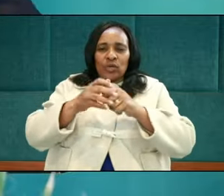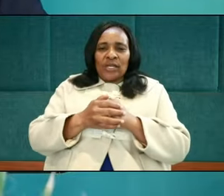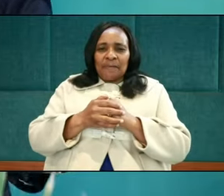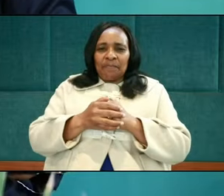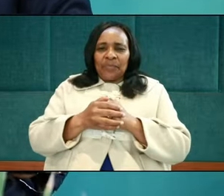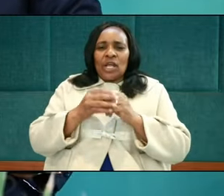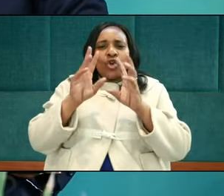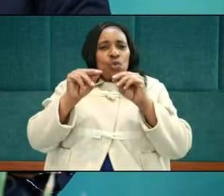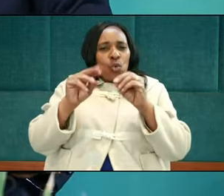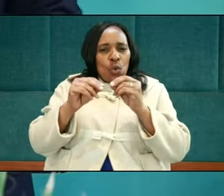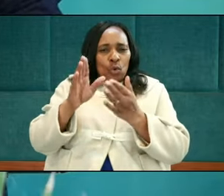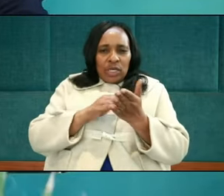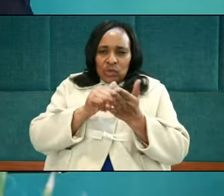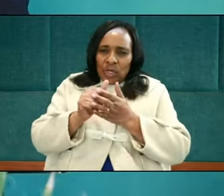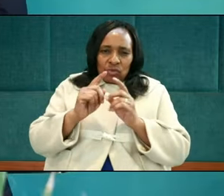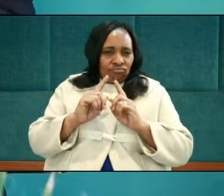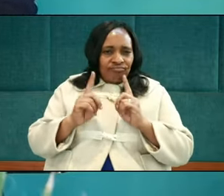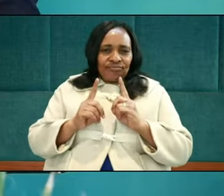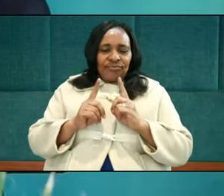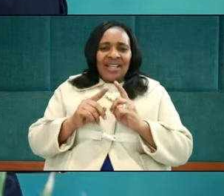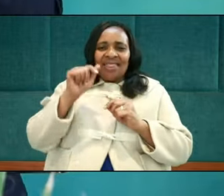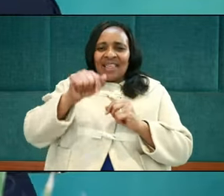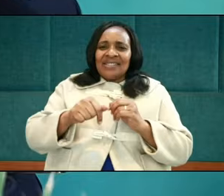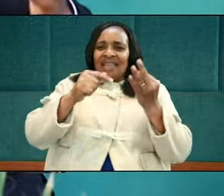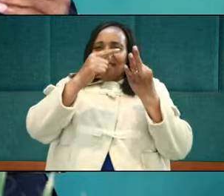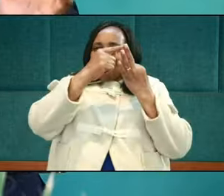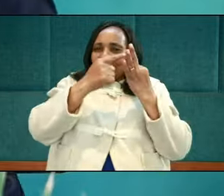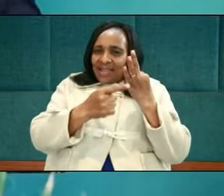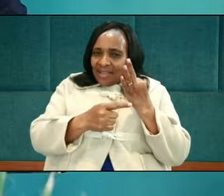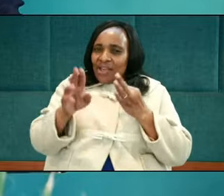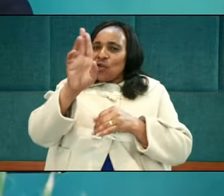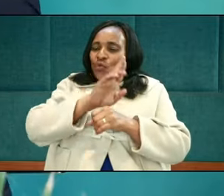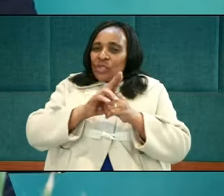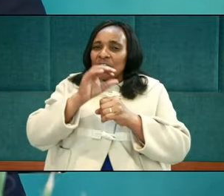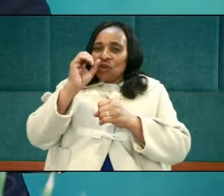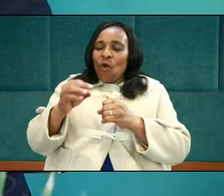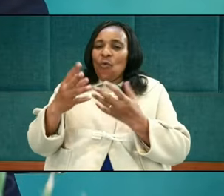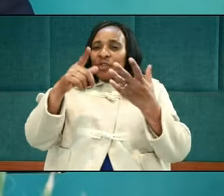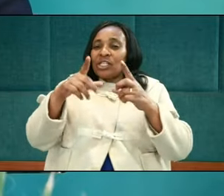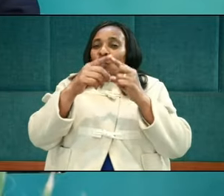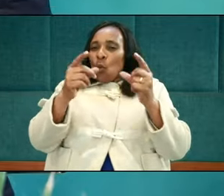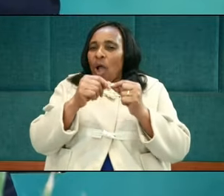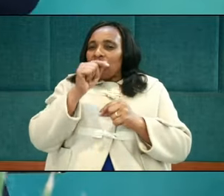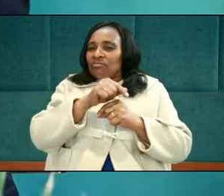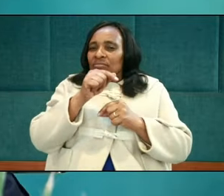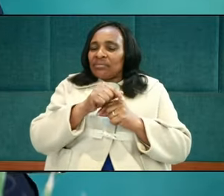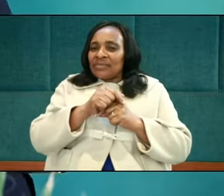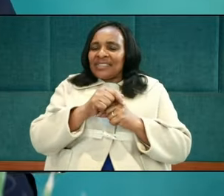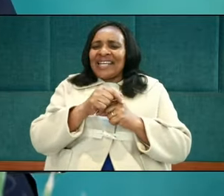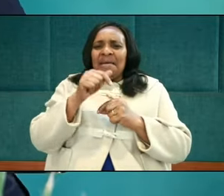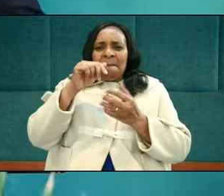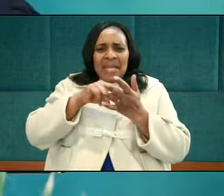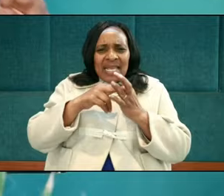be damages. So, these three uses of the word suggest to us that the